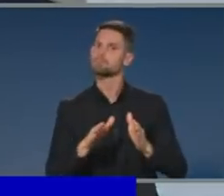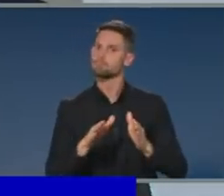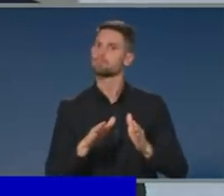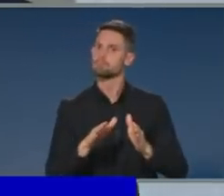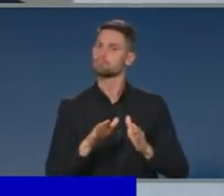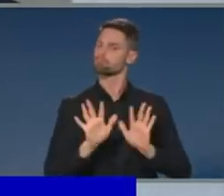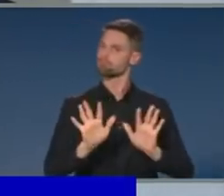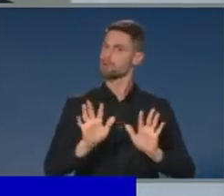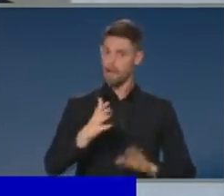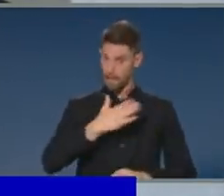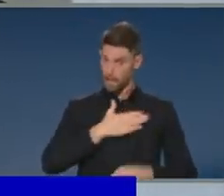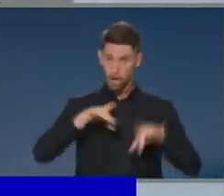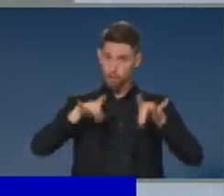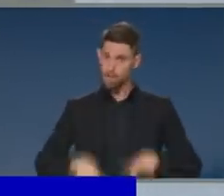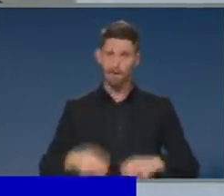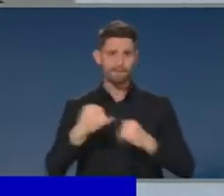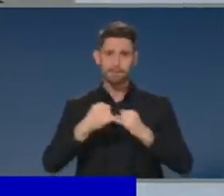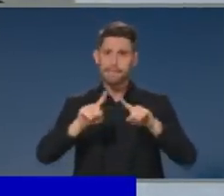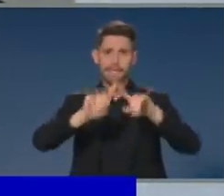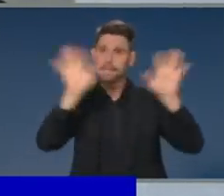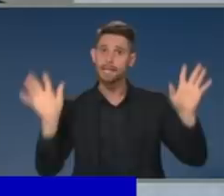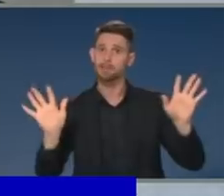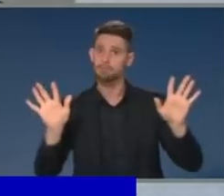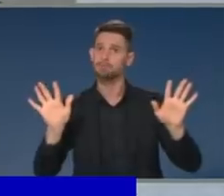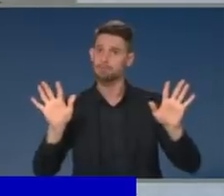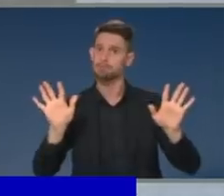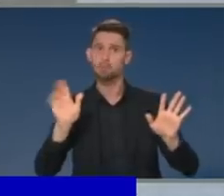clear about these things. And we will always continue to be clear.